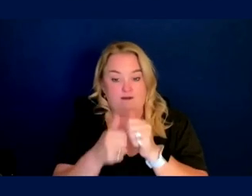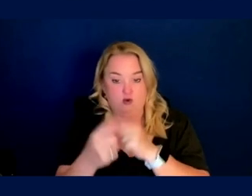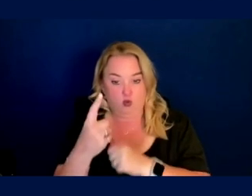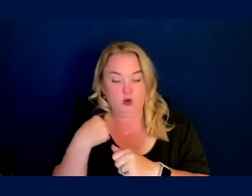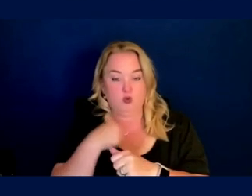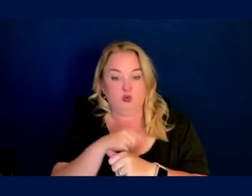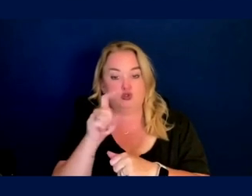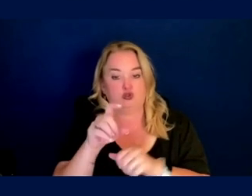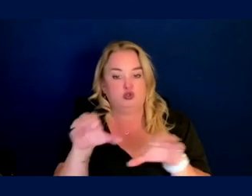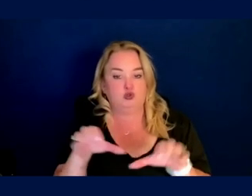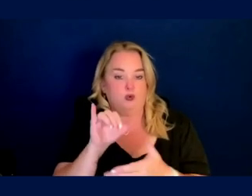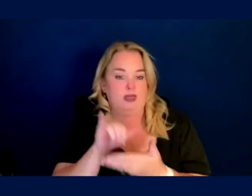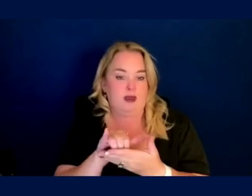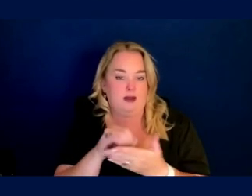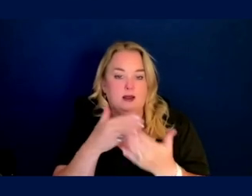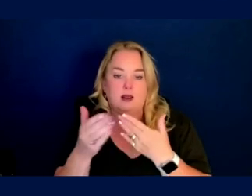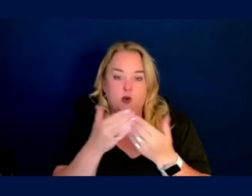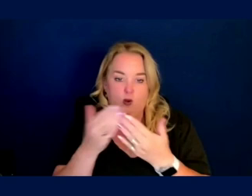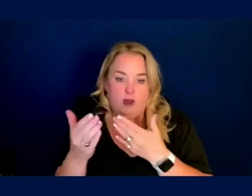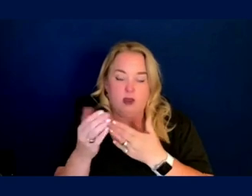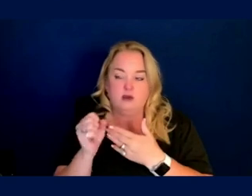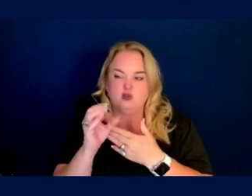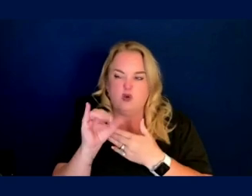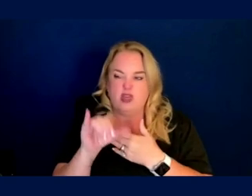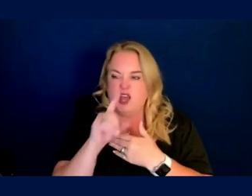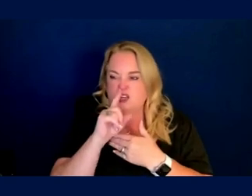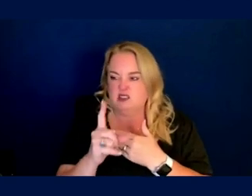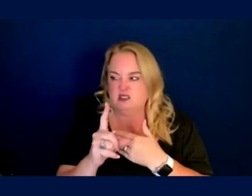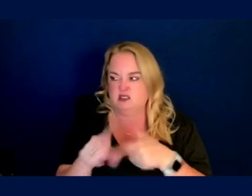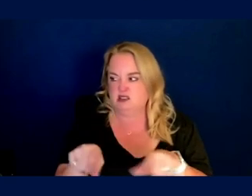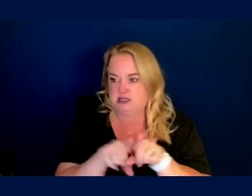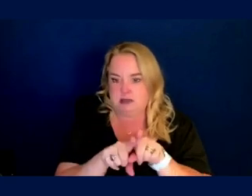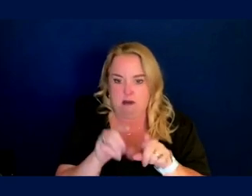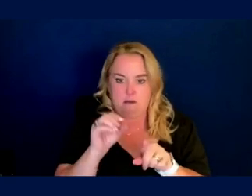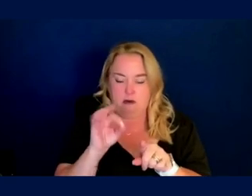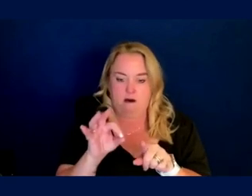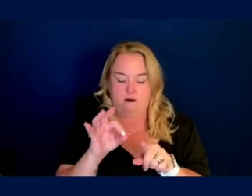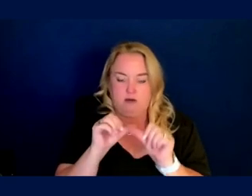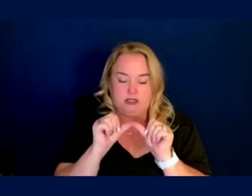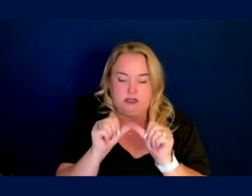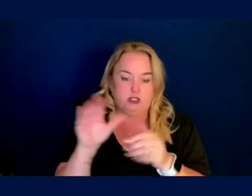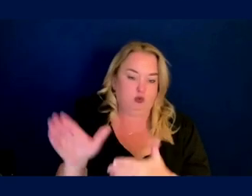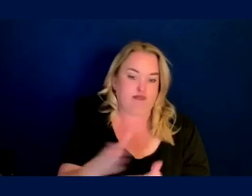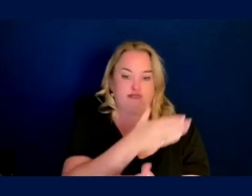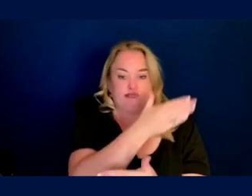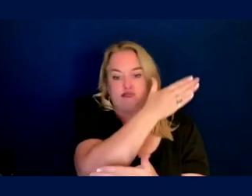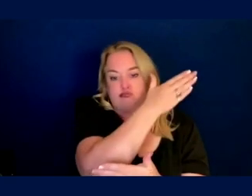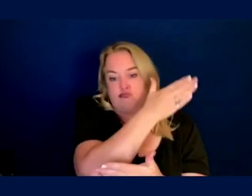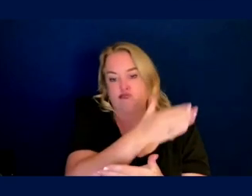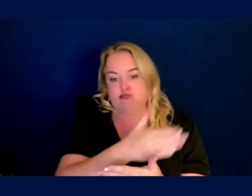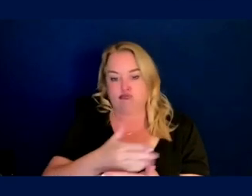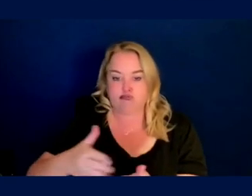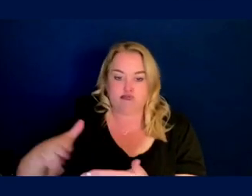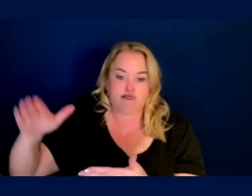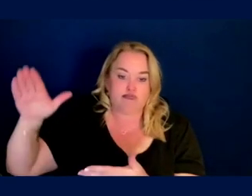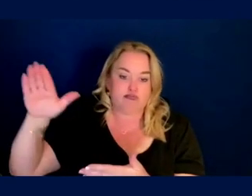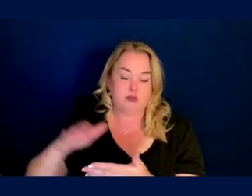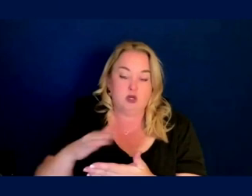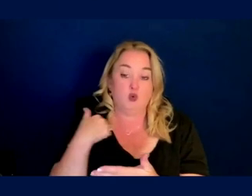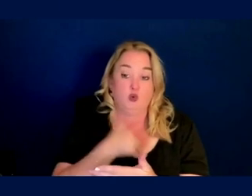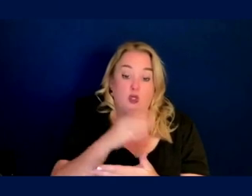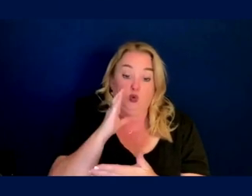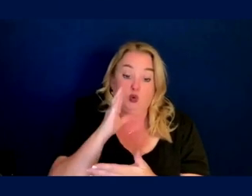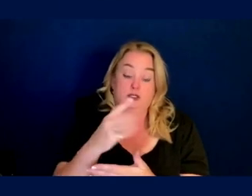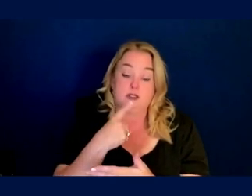be doing this anyway. So that's again, more of the same, right? It's this, it's this continuum. And if we were to say,